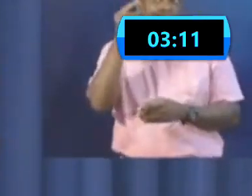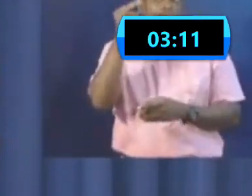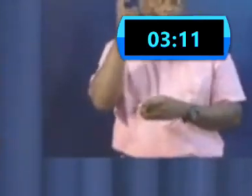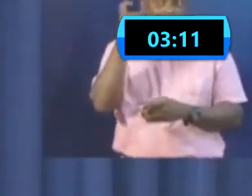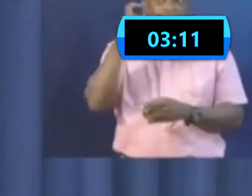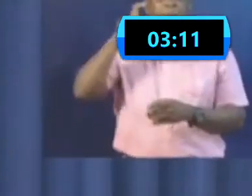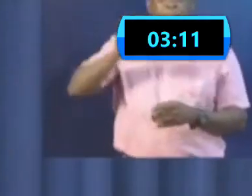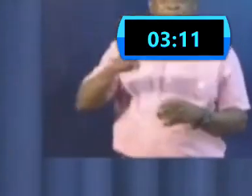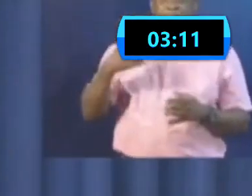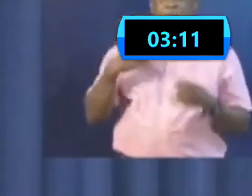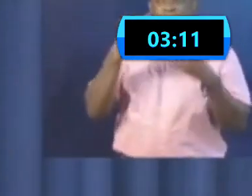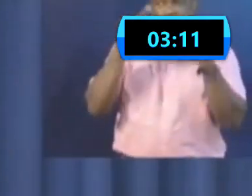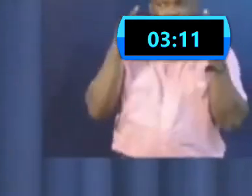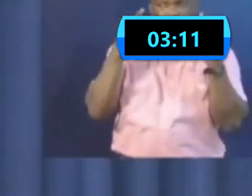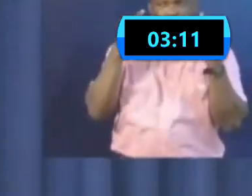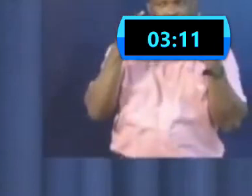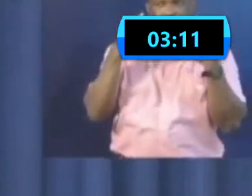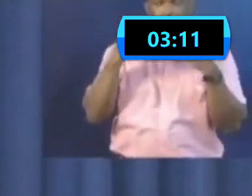restricted.